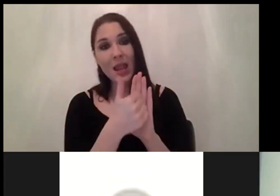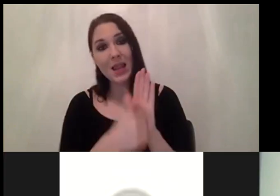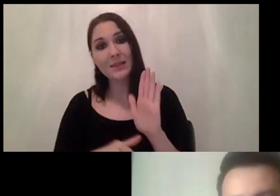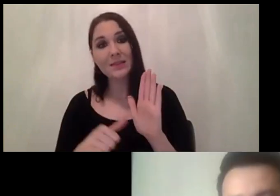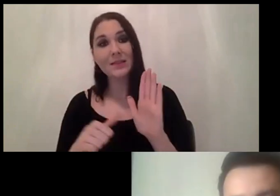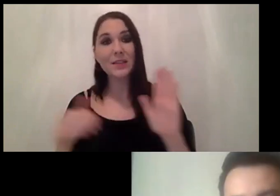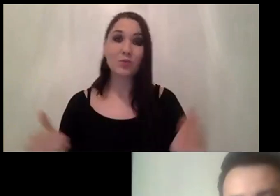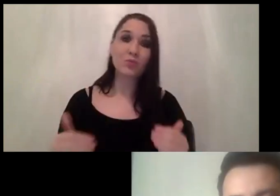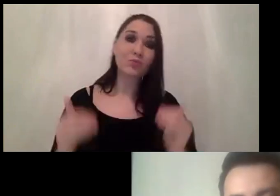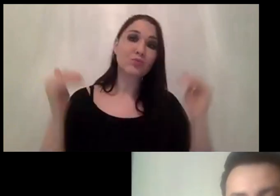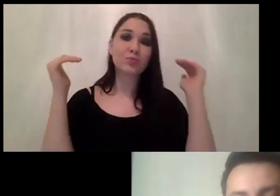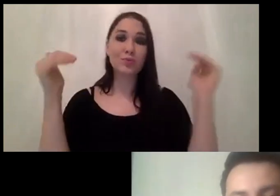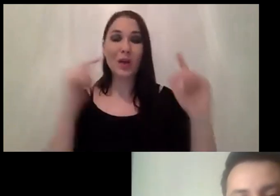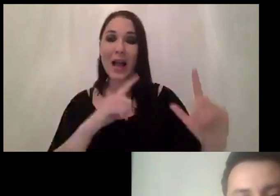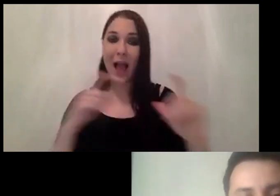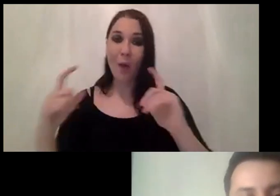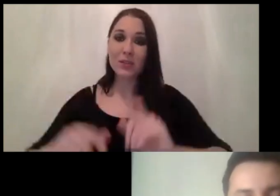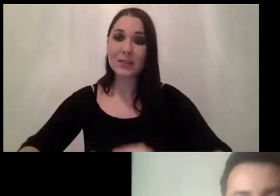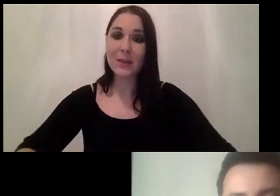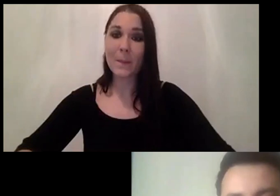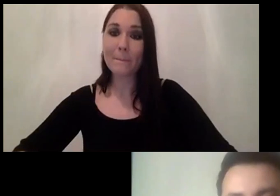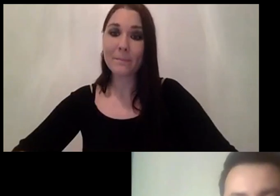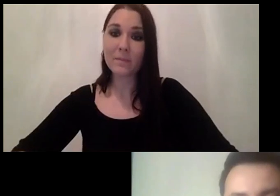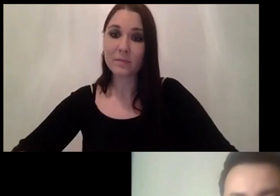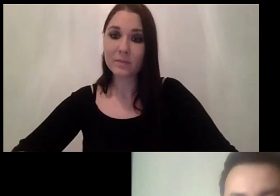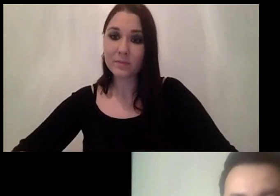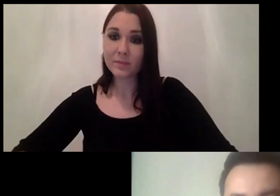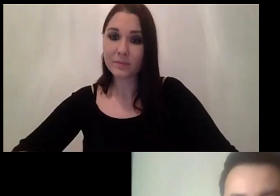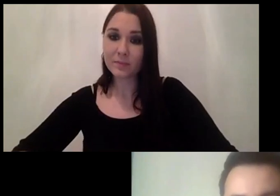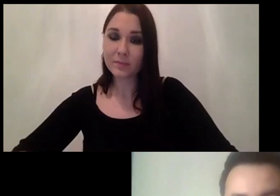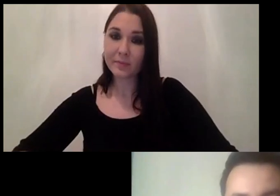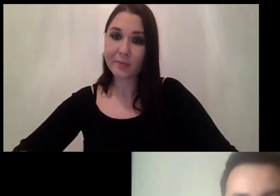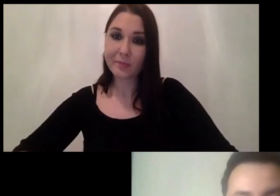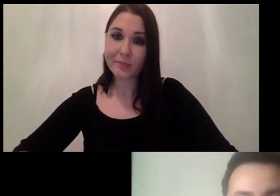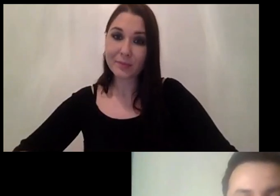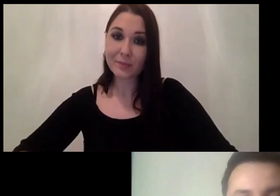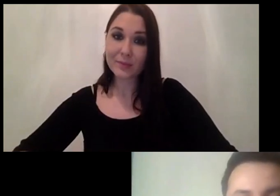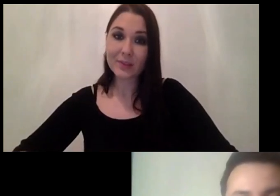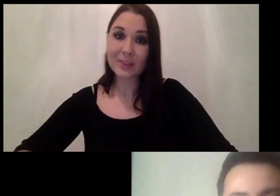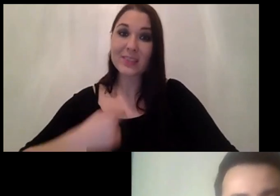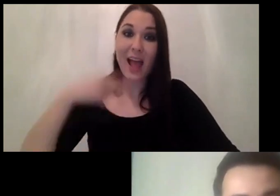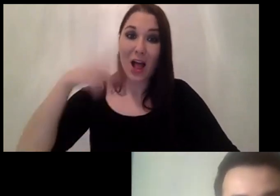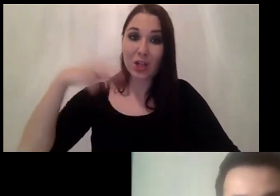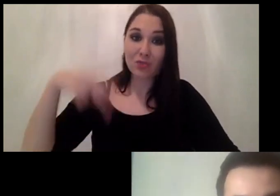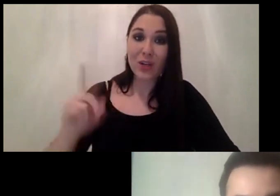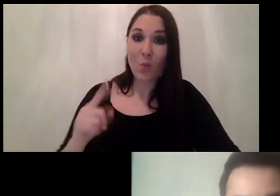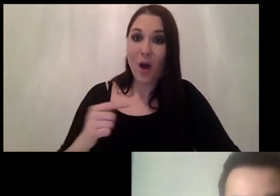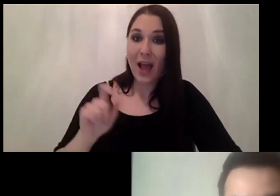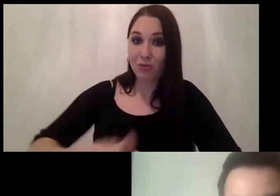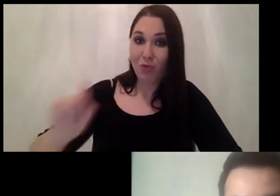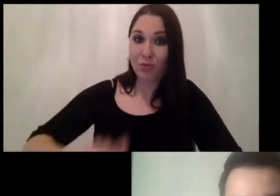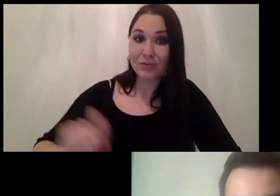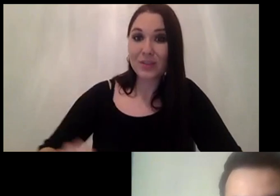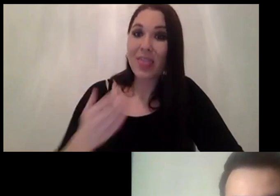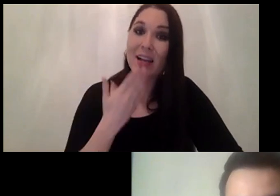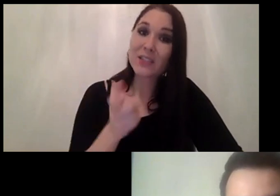snm um yeah i was actually uh i will basically read what i wrote and uh well thanks a lot for your words